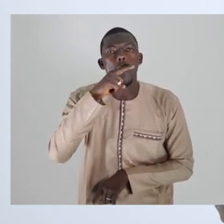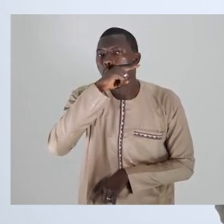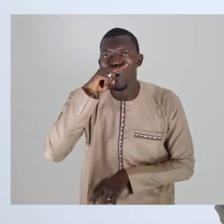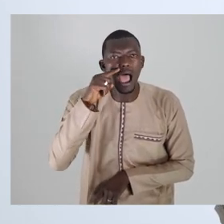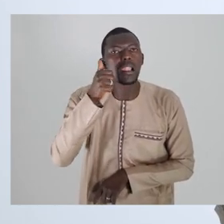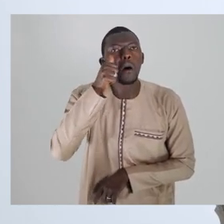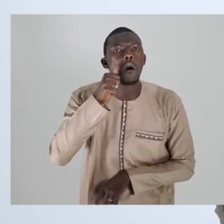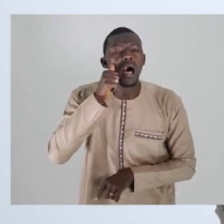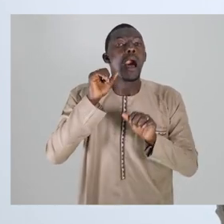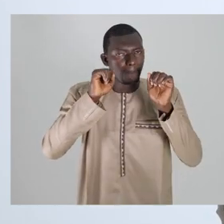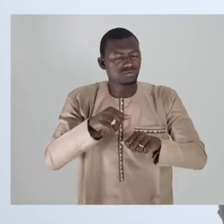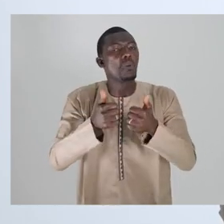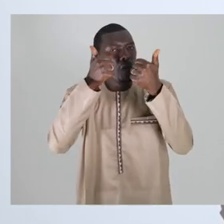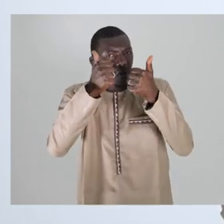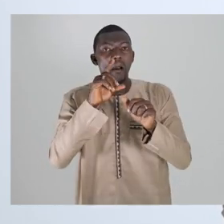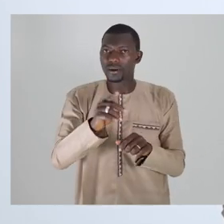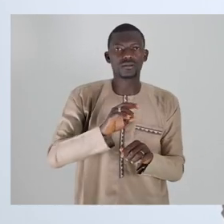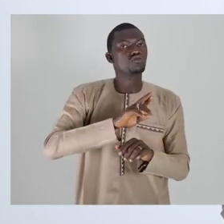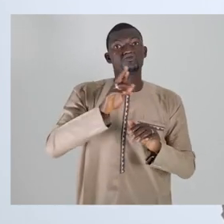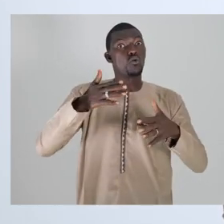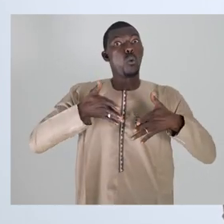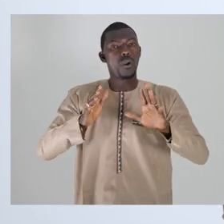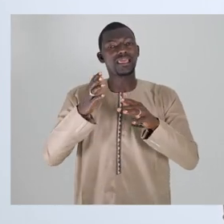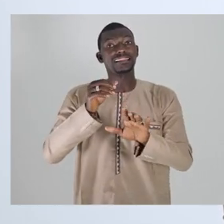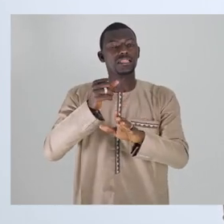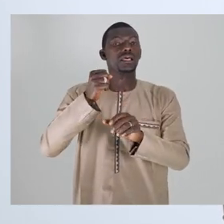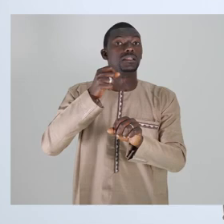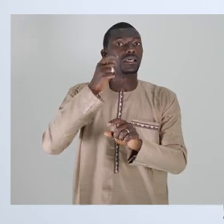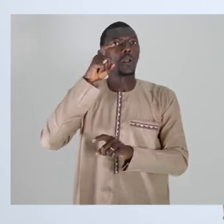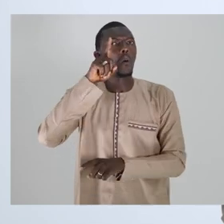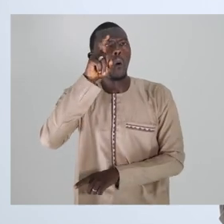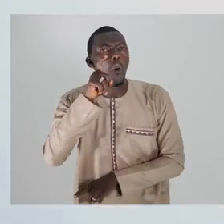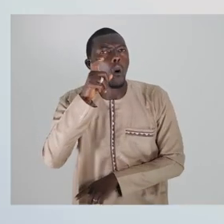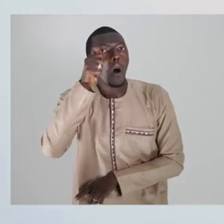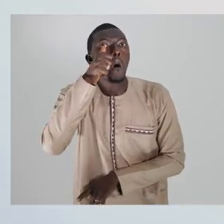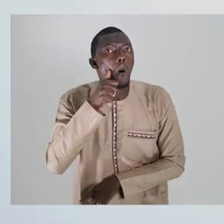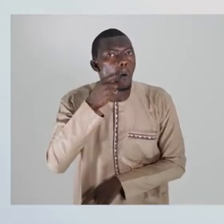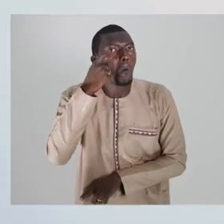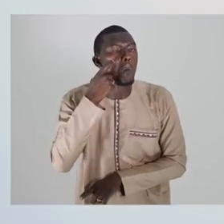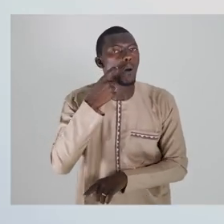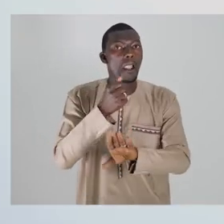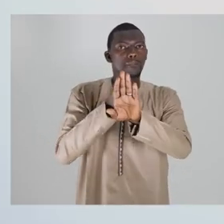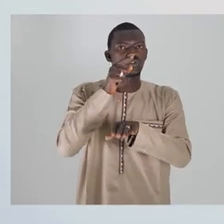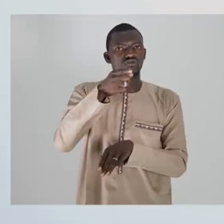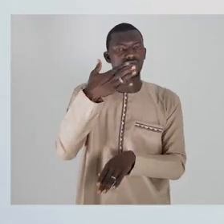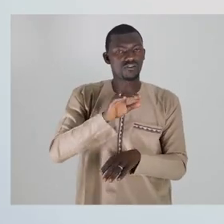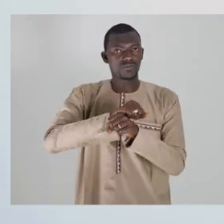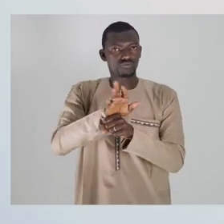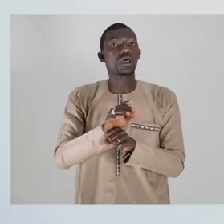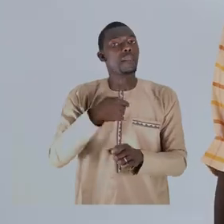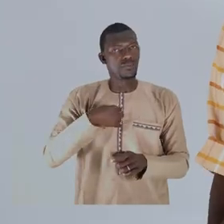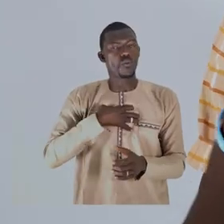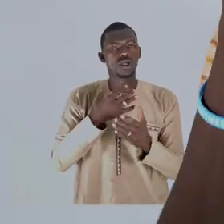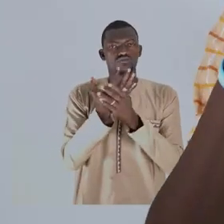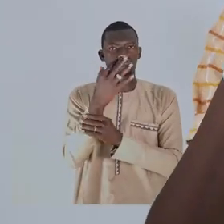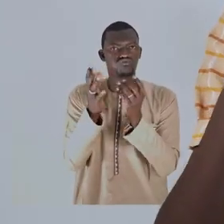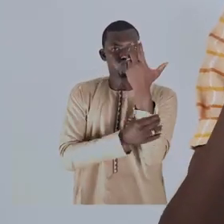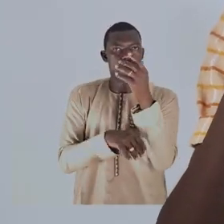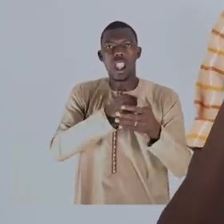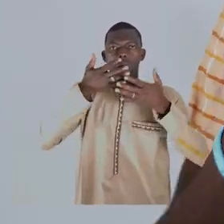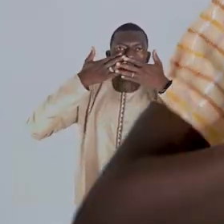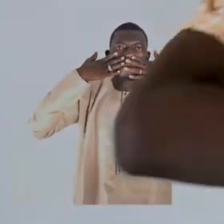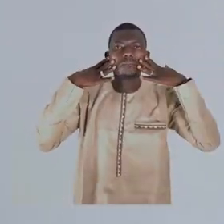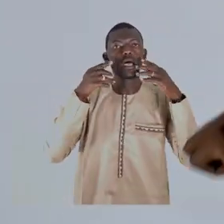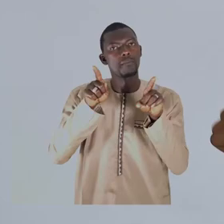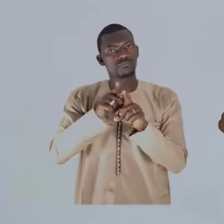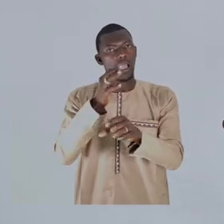health. However, there is no evidence that garlic will protect you from the coronavirus. Okay, let me just wear my gloves and mask. This will